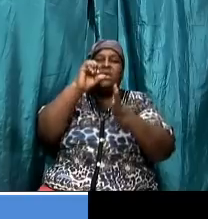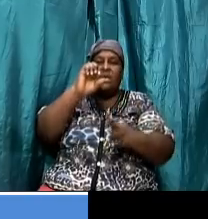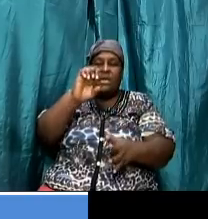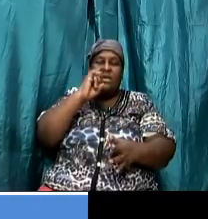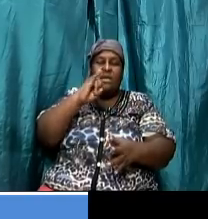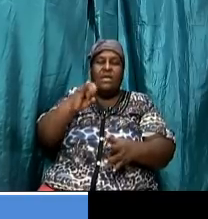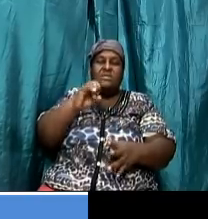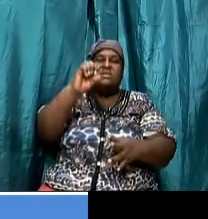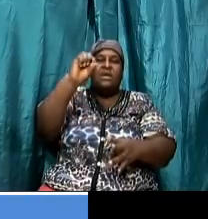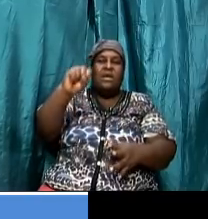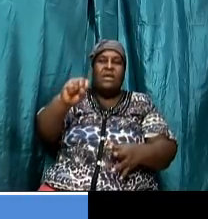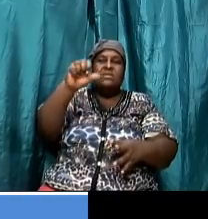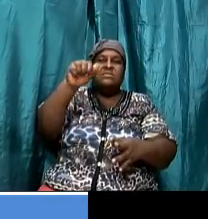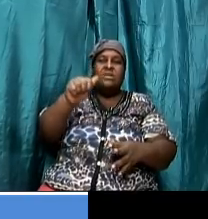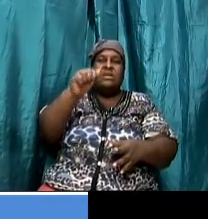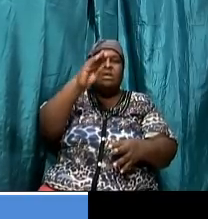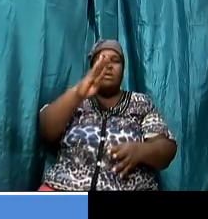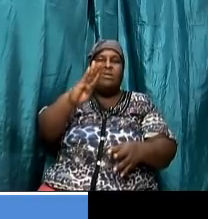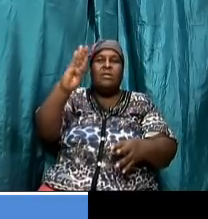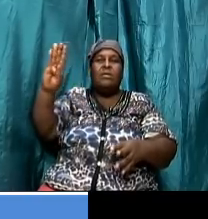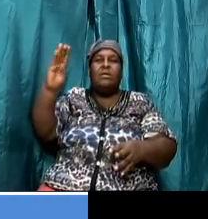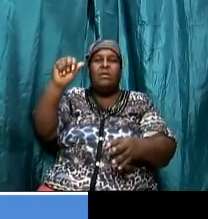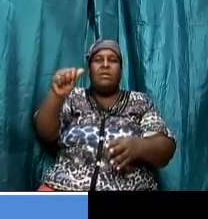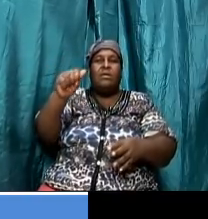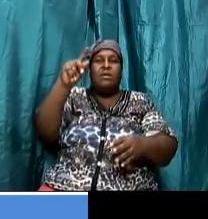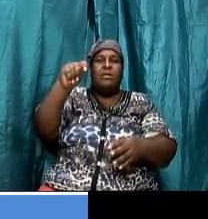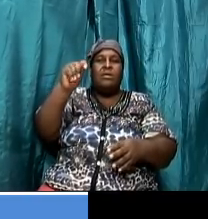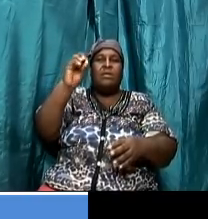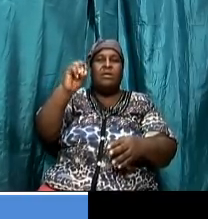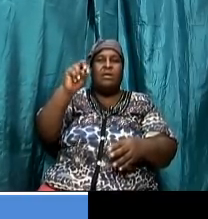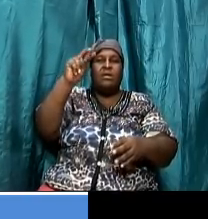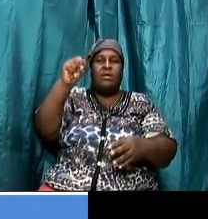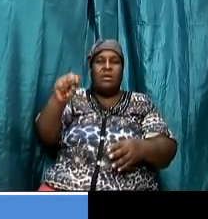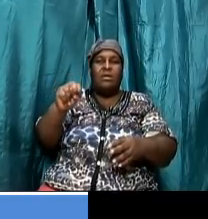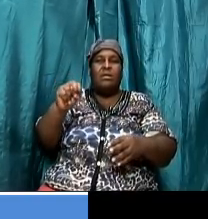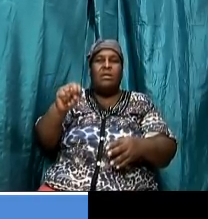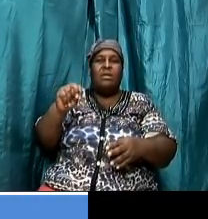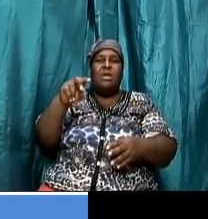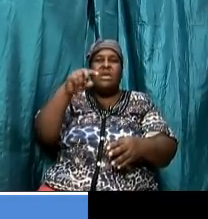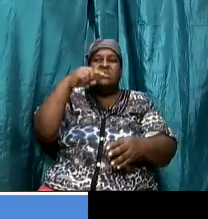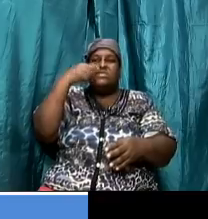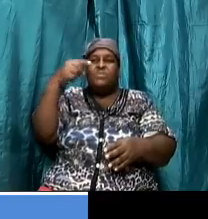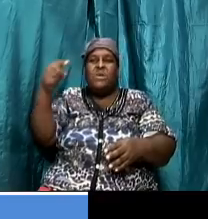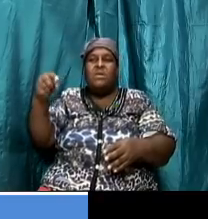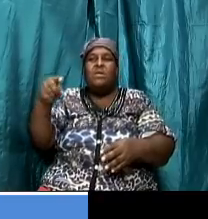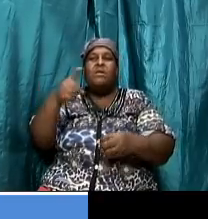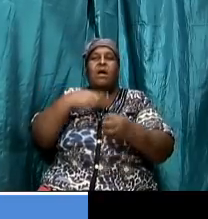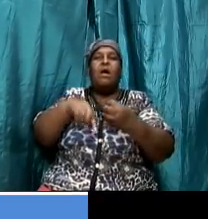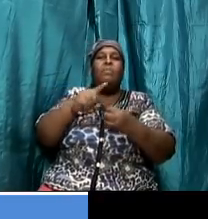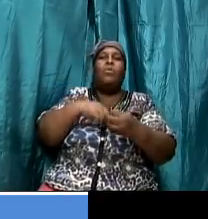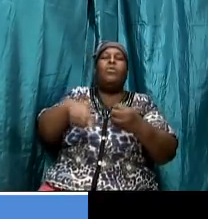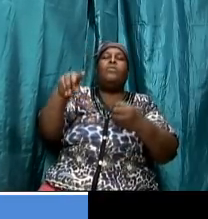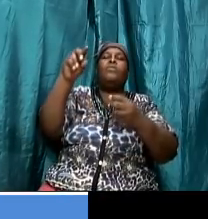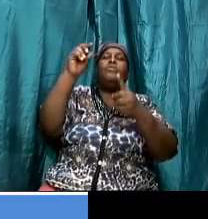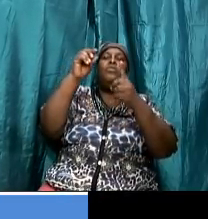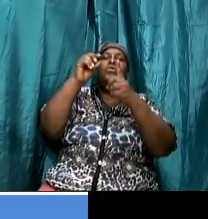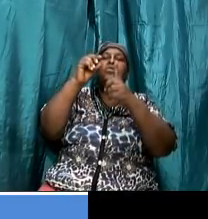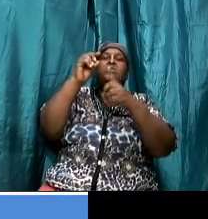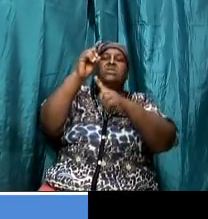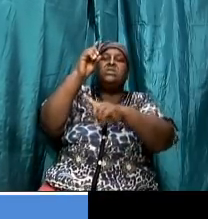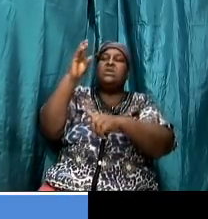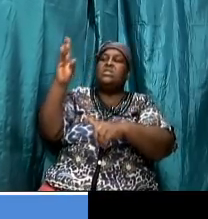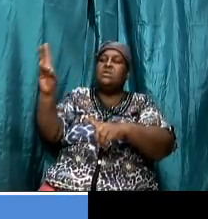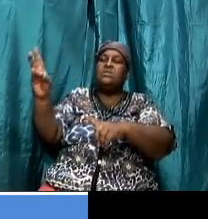to the seventh day sabbath all bible scholars would agree with that in matthew